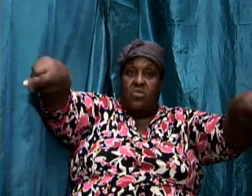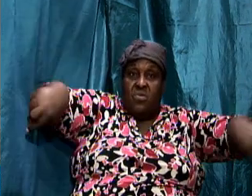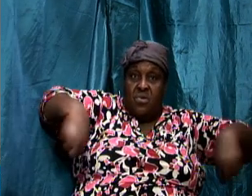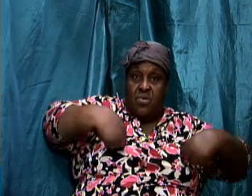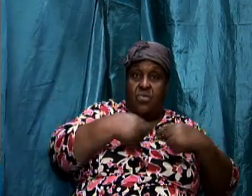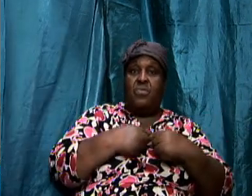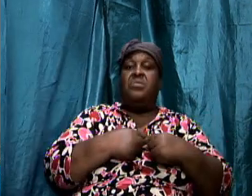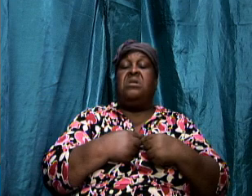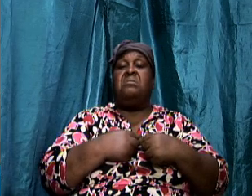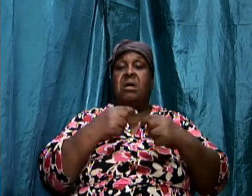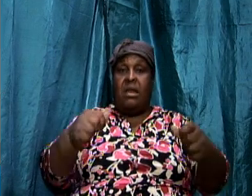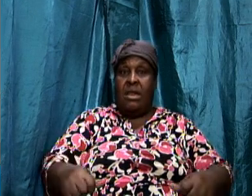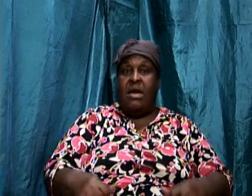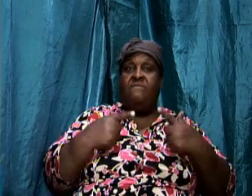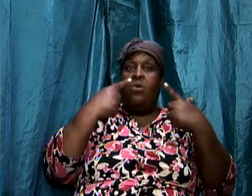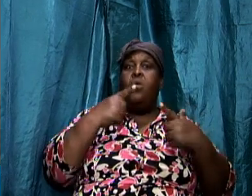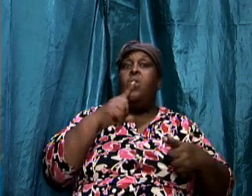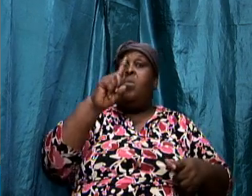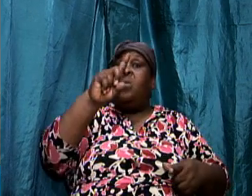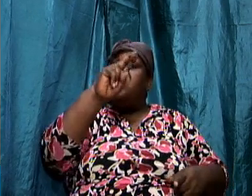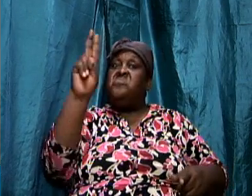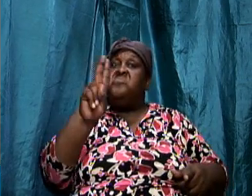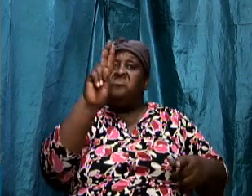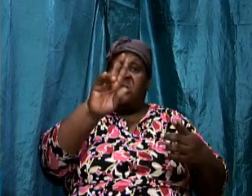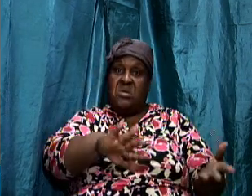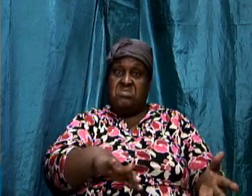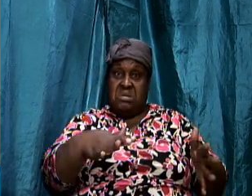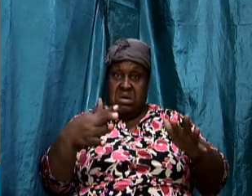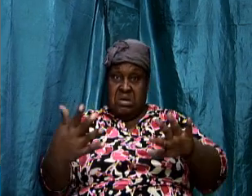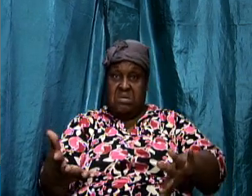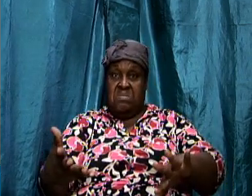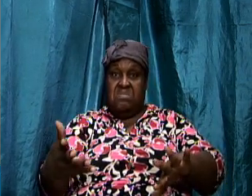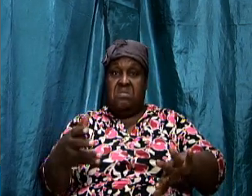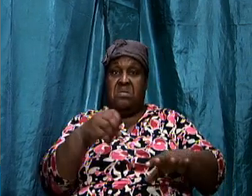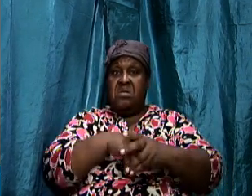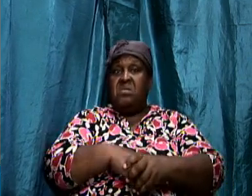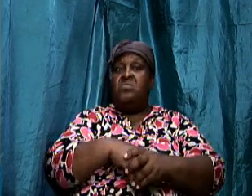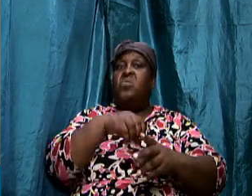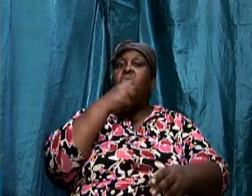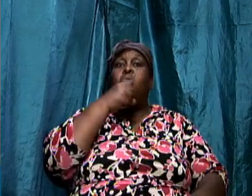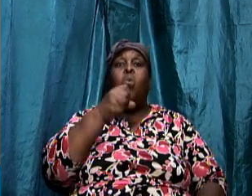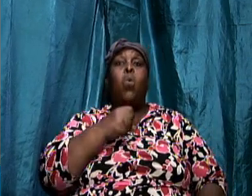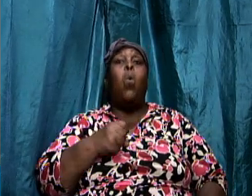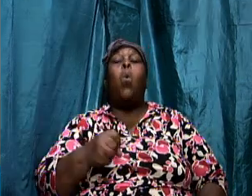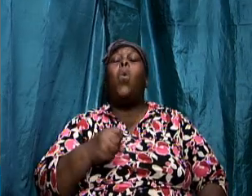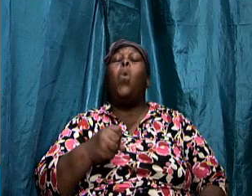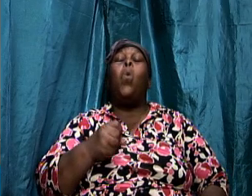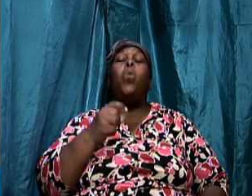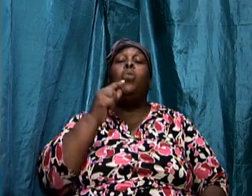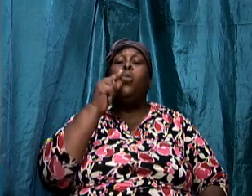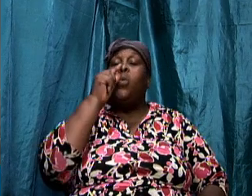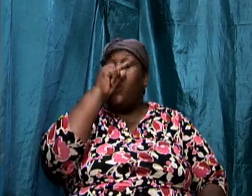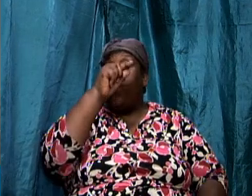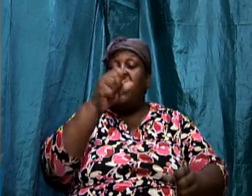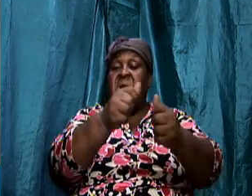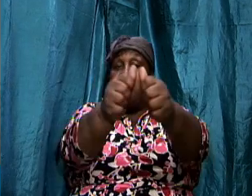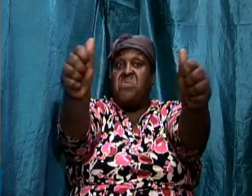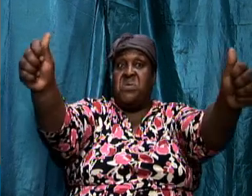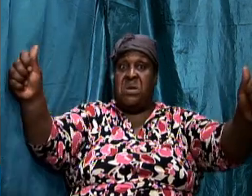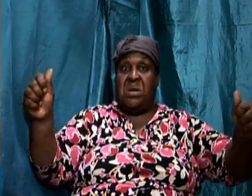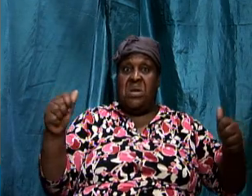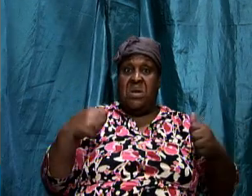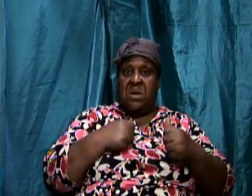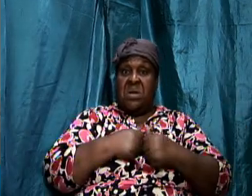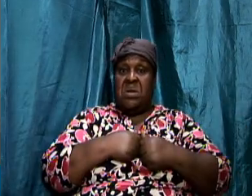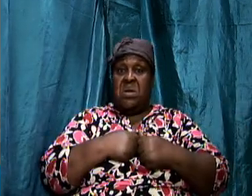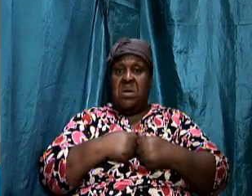dead in the old greek area arena you would normally